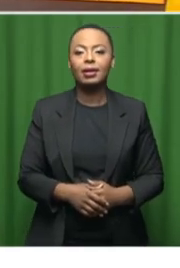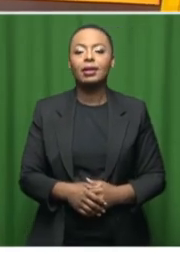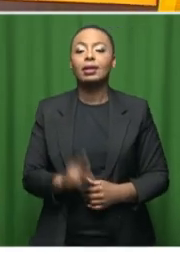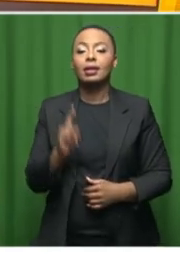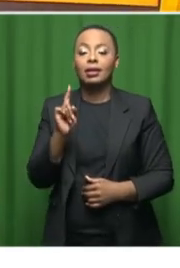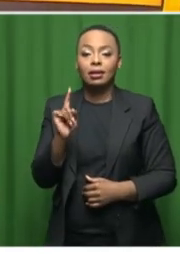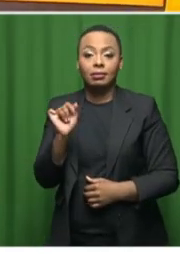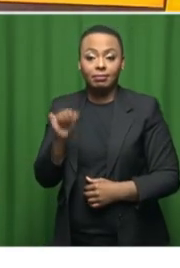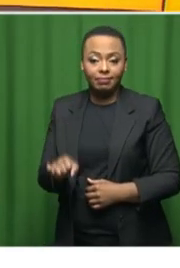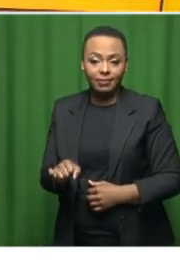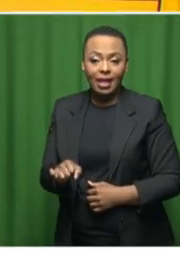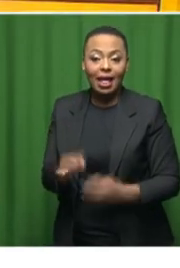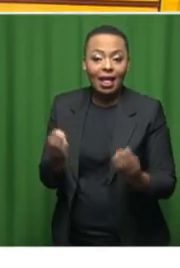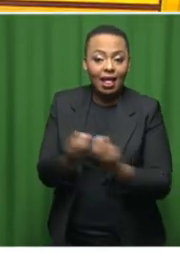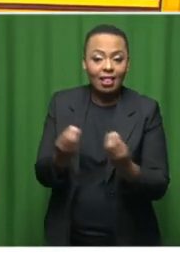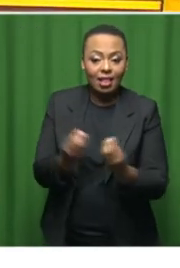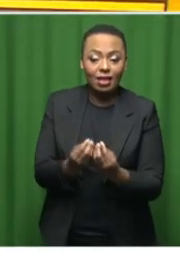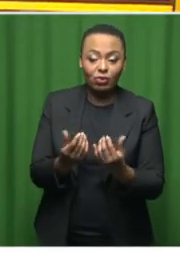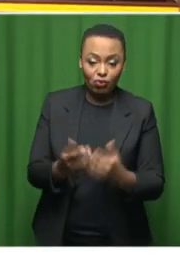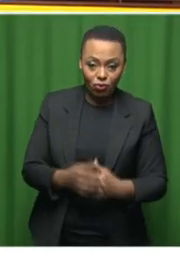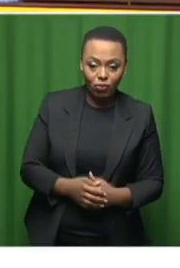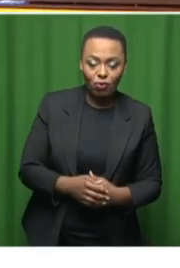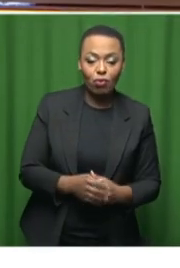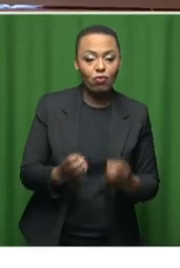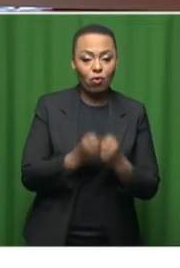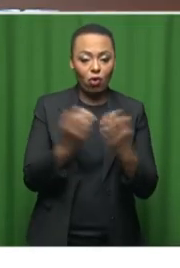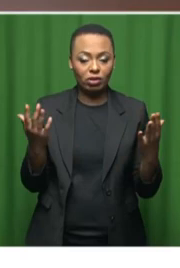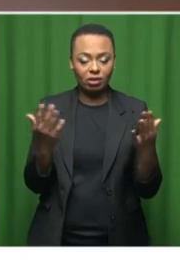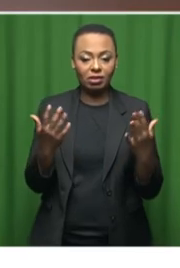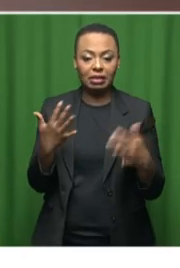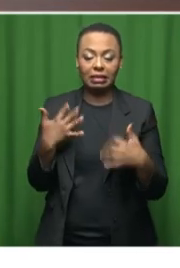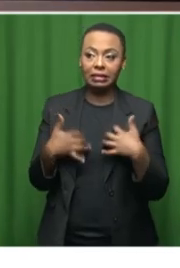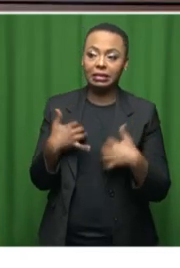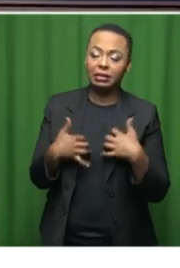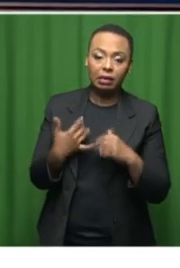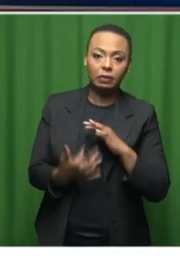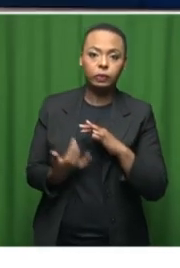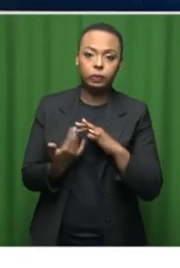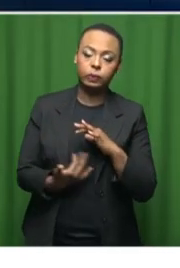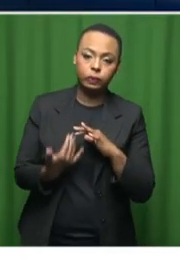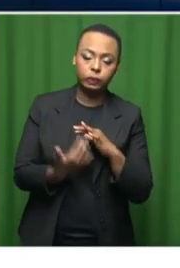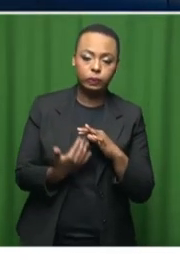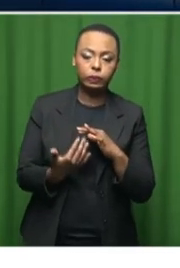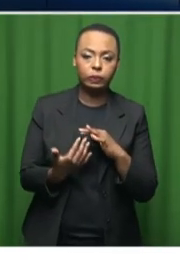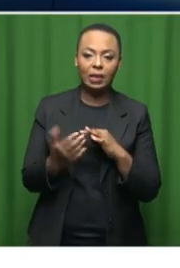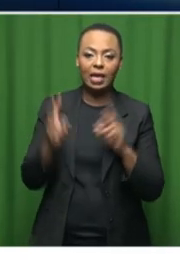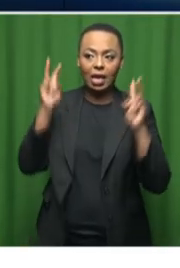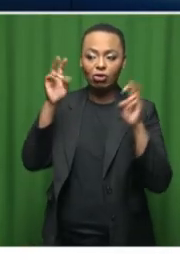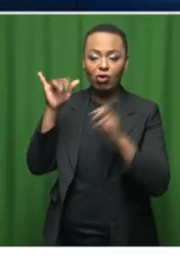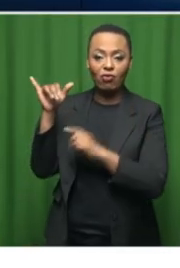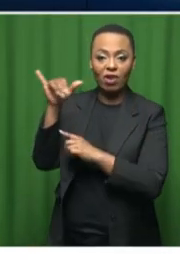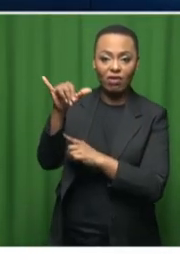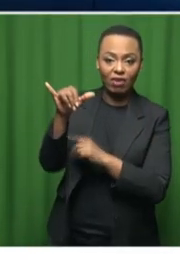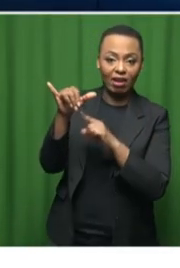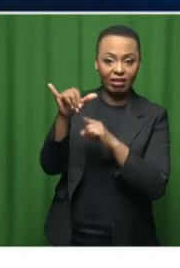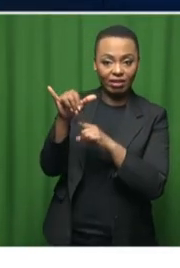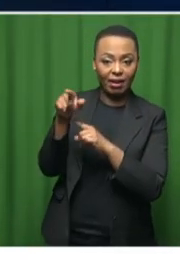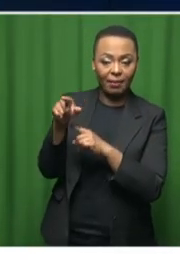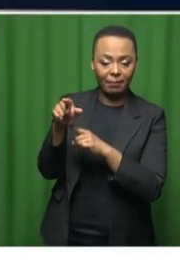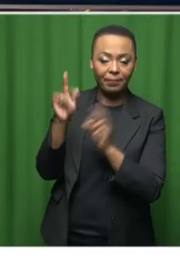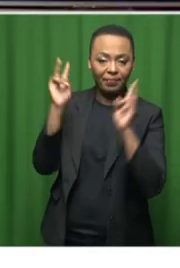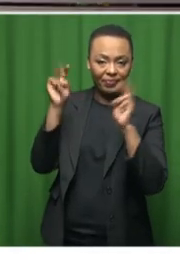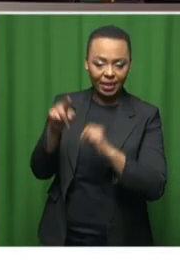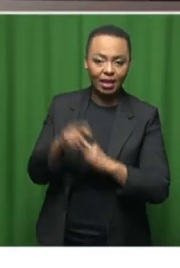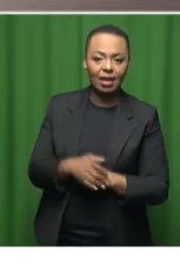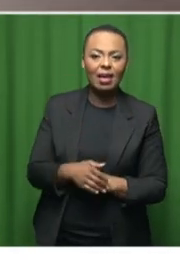things, you know, the lines get blurred and everything. So we're talking aviation, and I know that the Department of